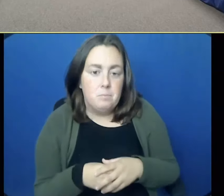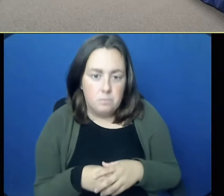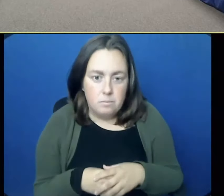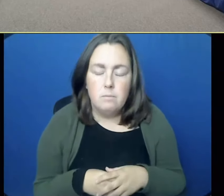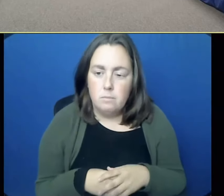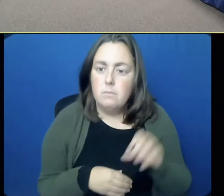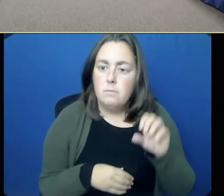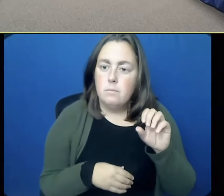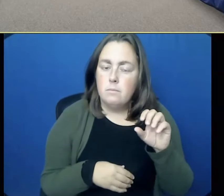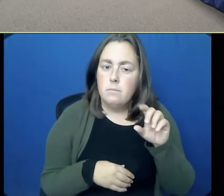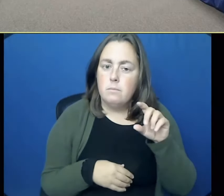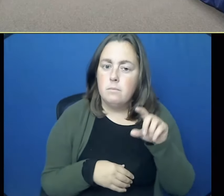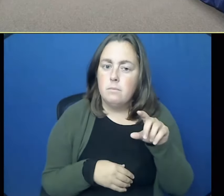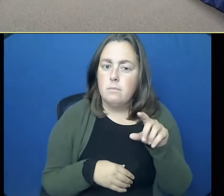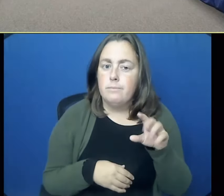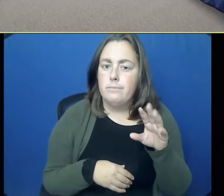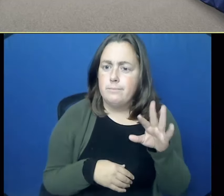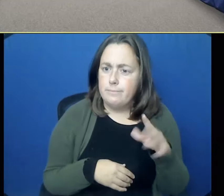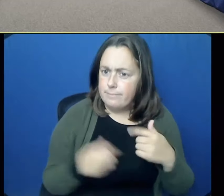types of things. You and I have been in contact.